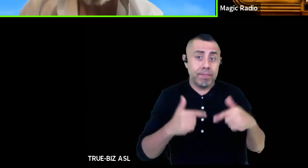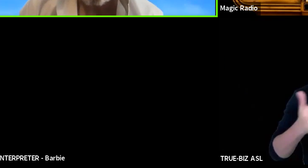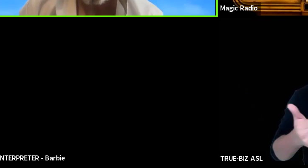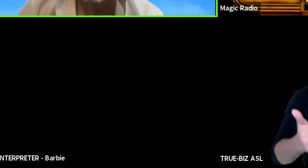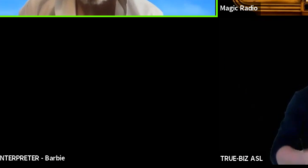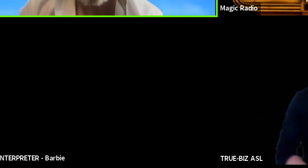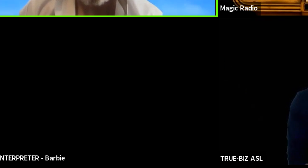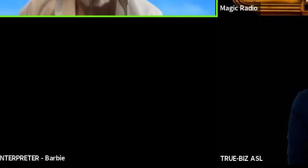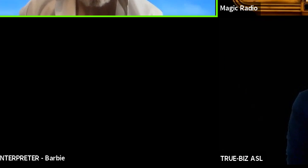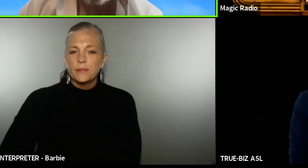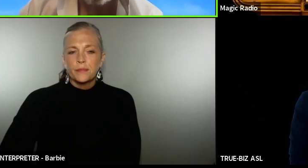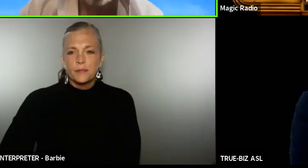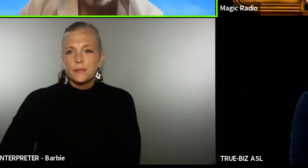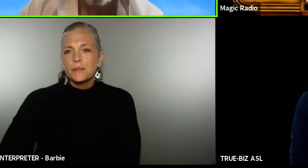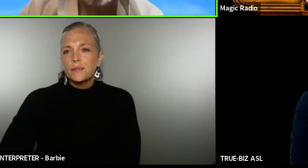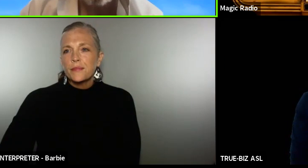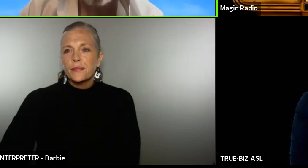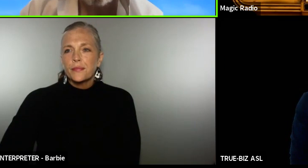hello